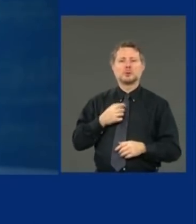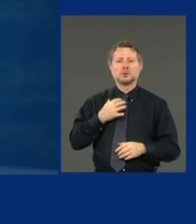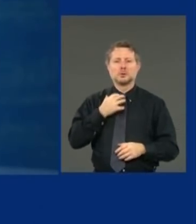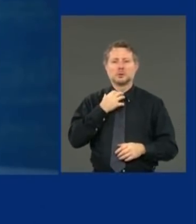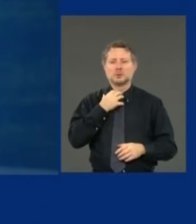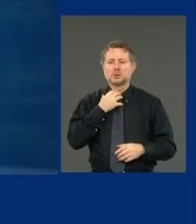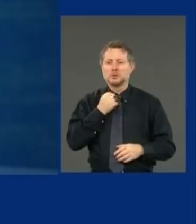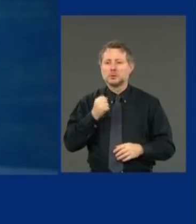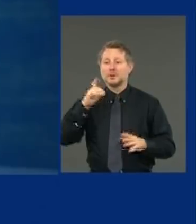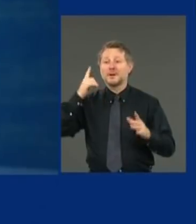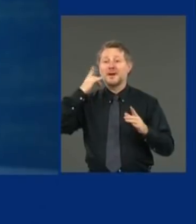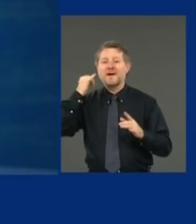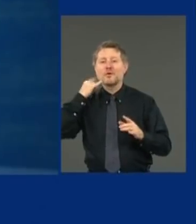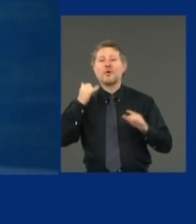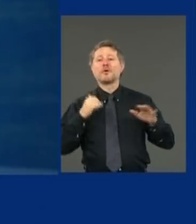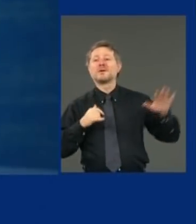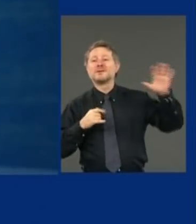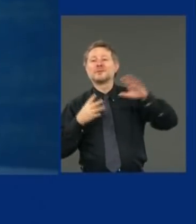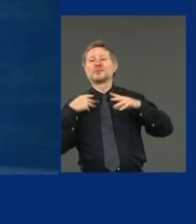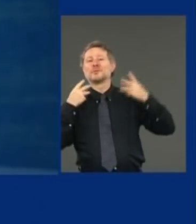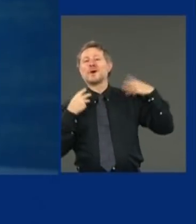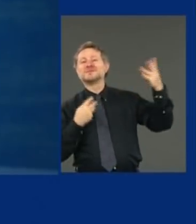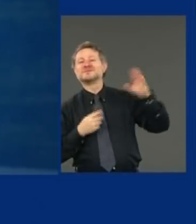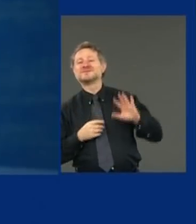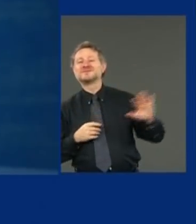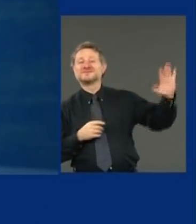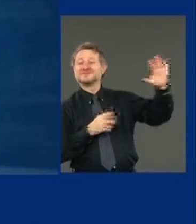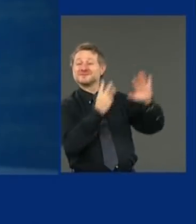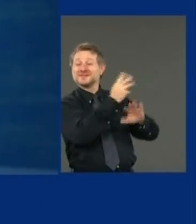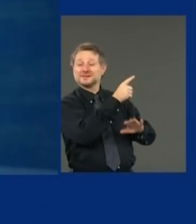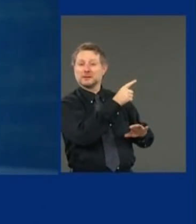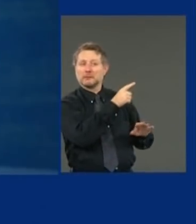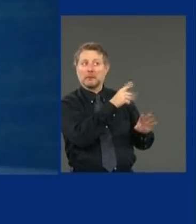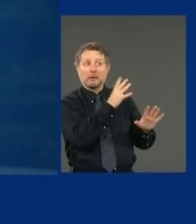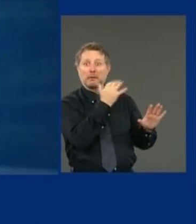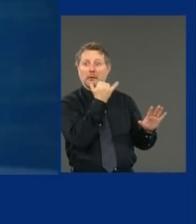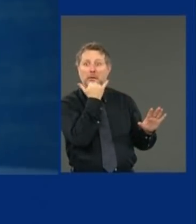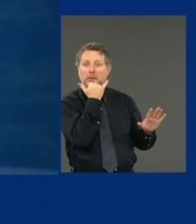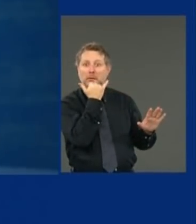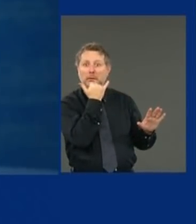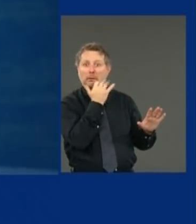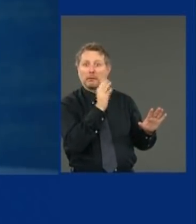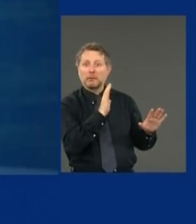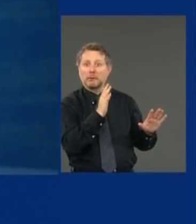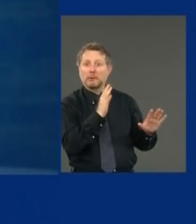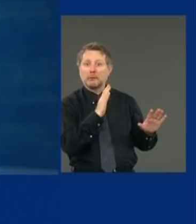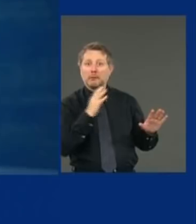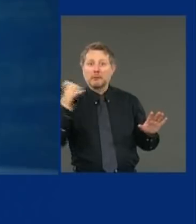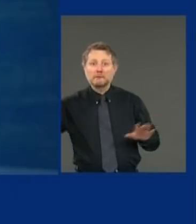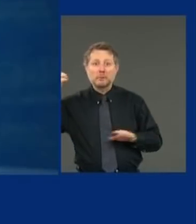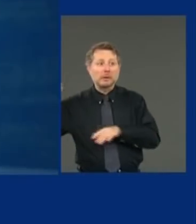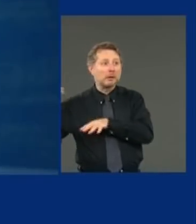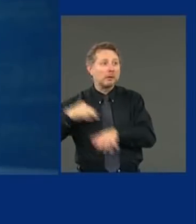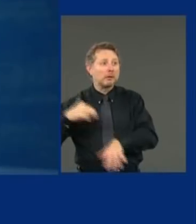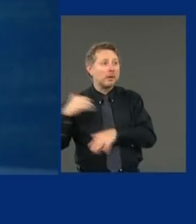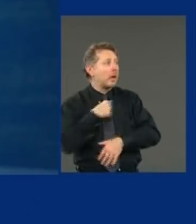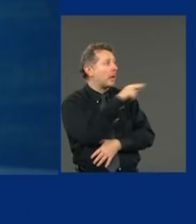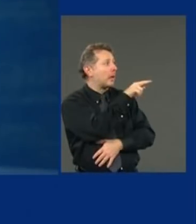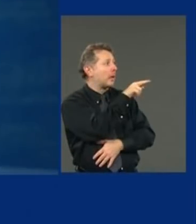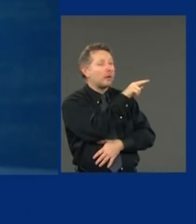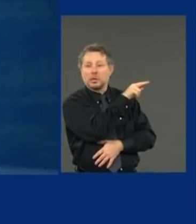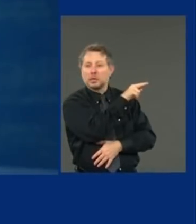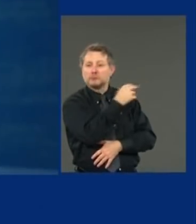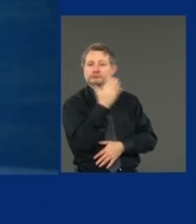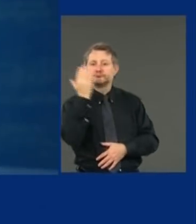from the west and it turns out the virus came from the east, came from Europe and walked right through our